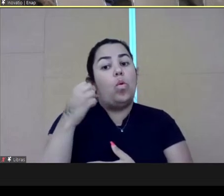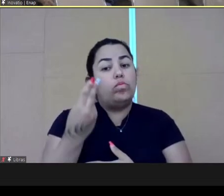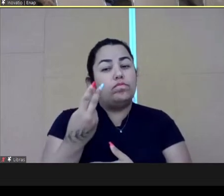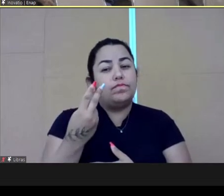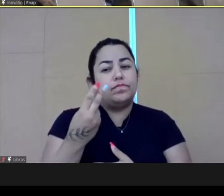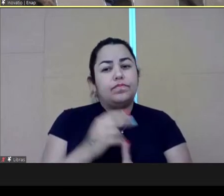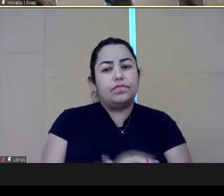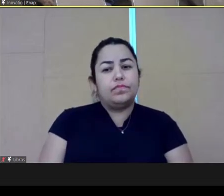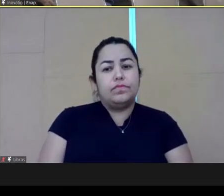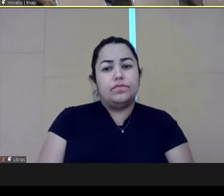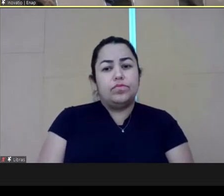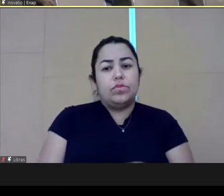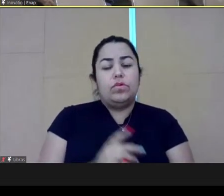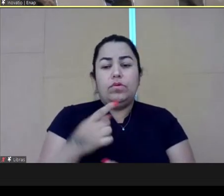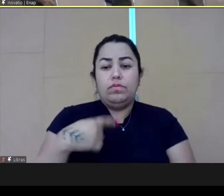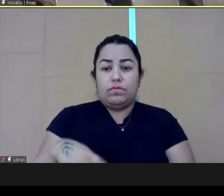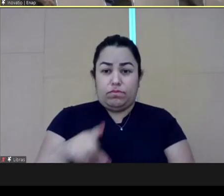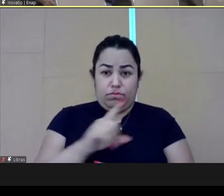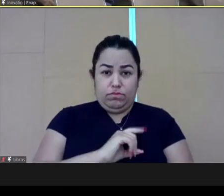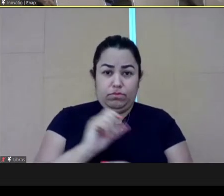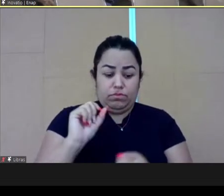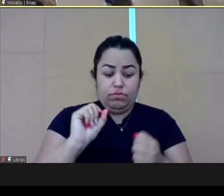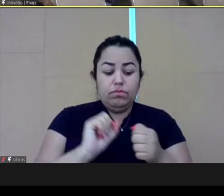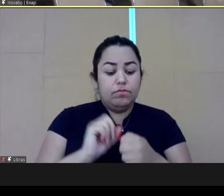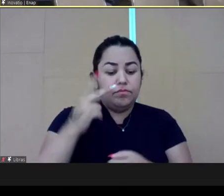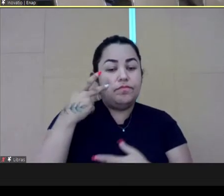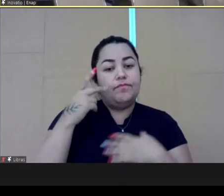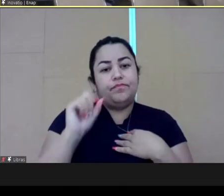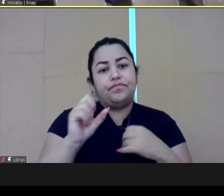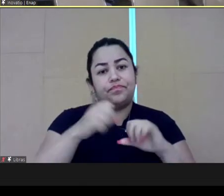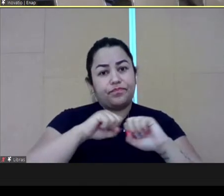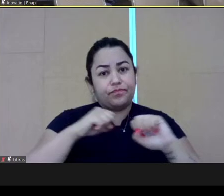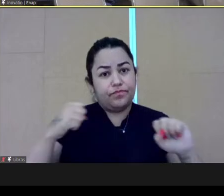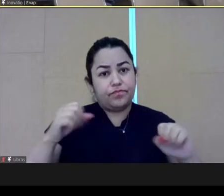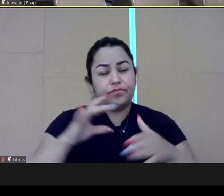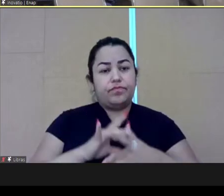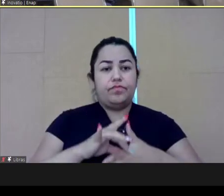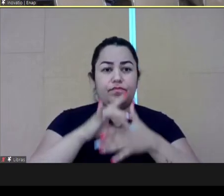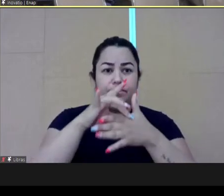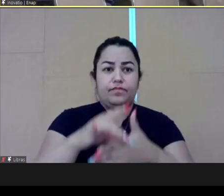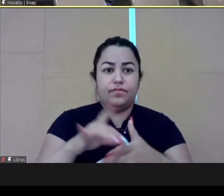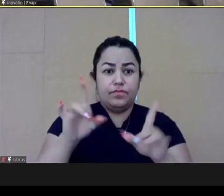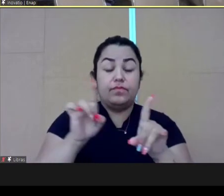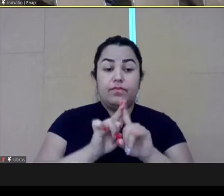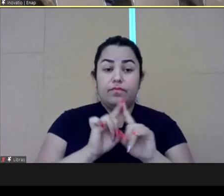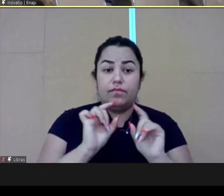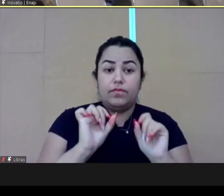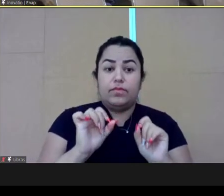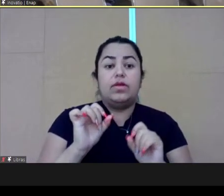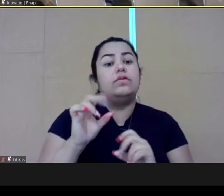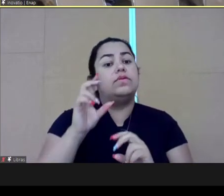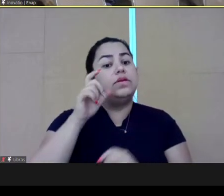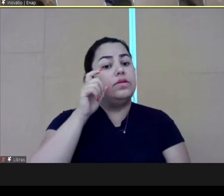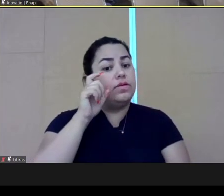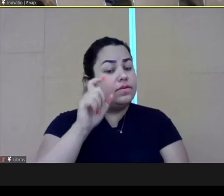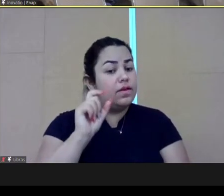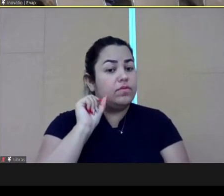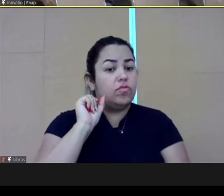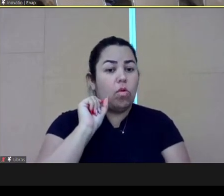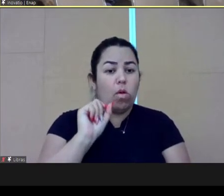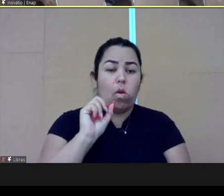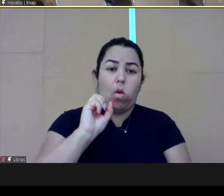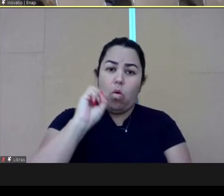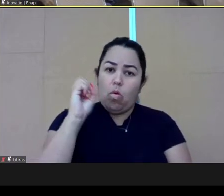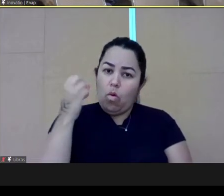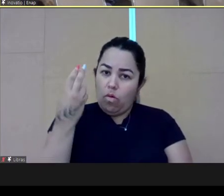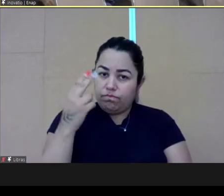leadership or how to do that so that the great leaders, high executives in